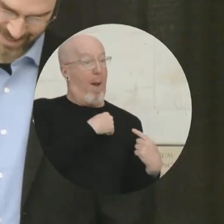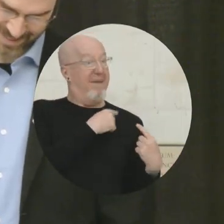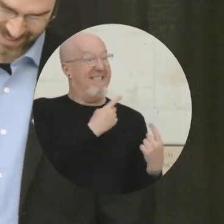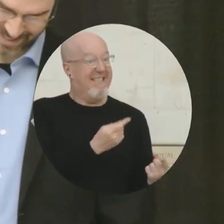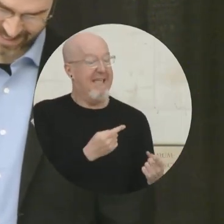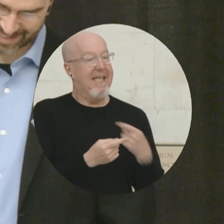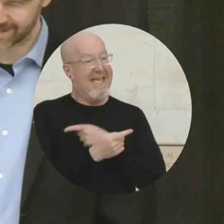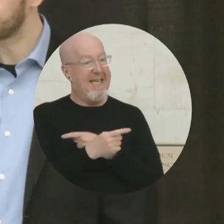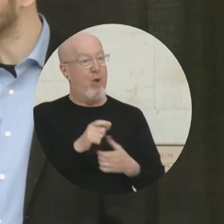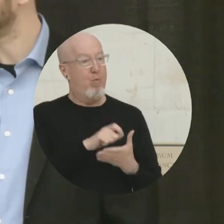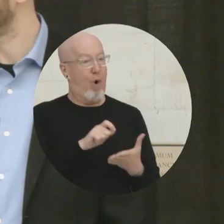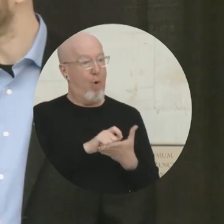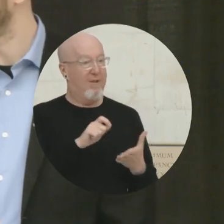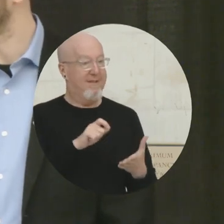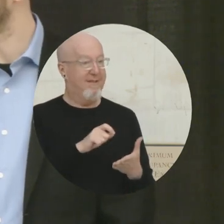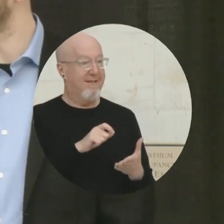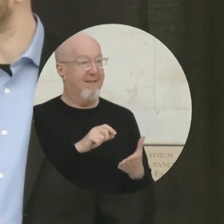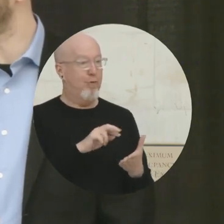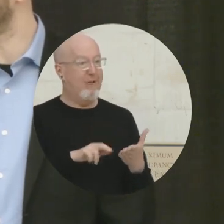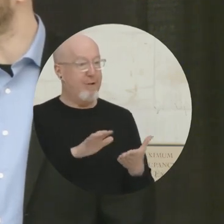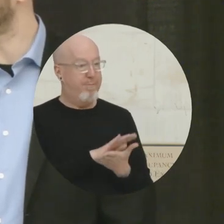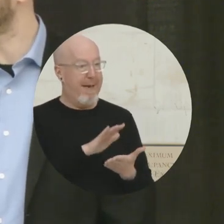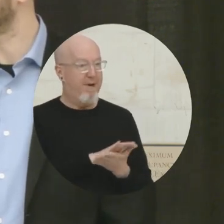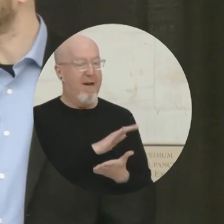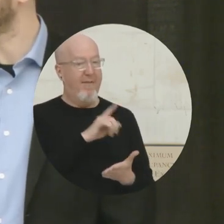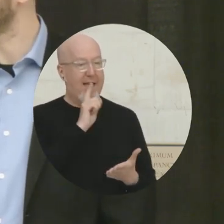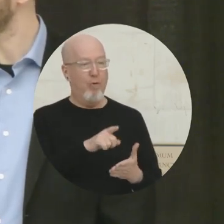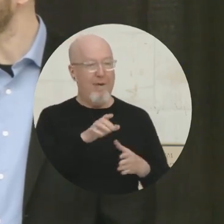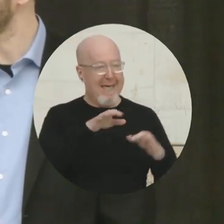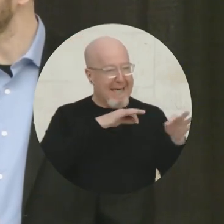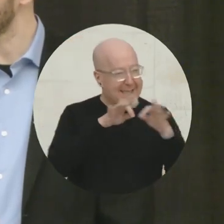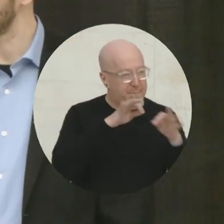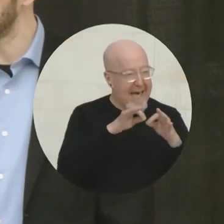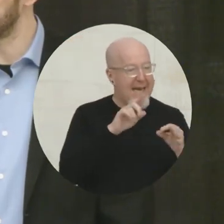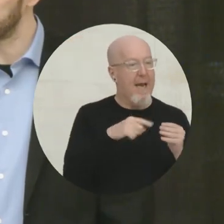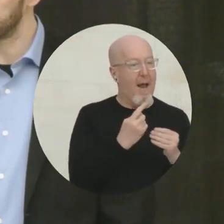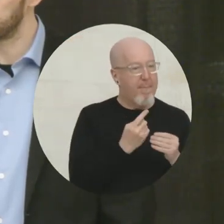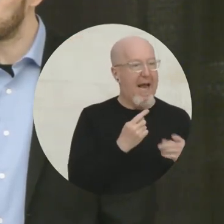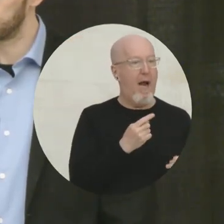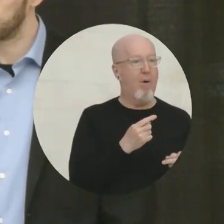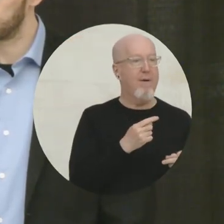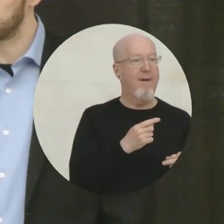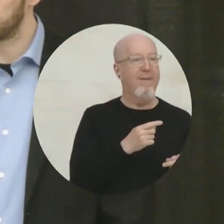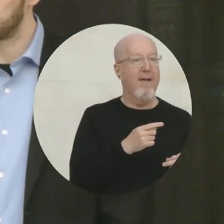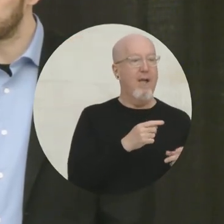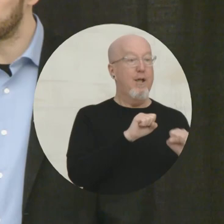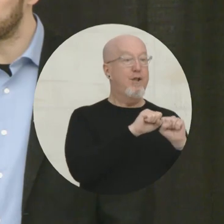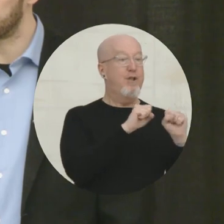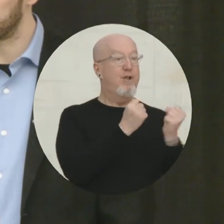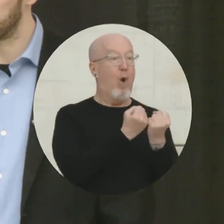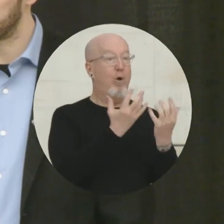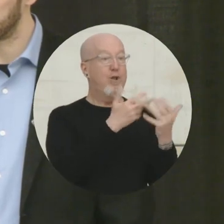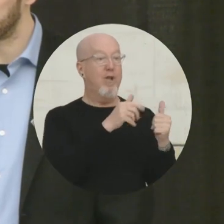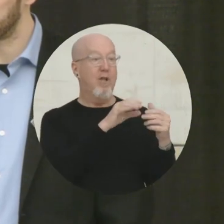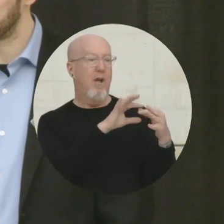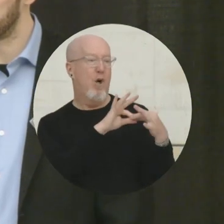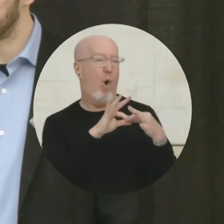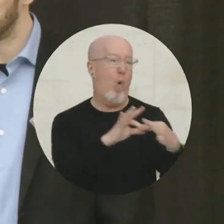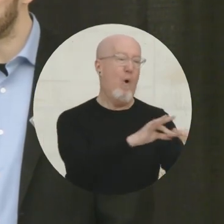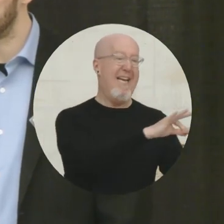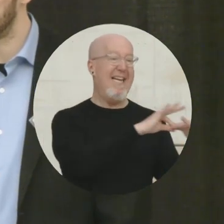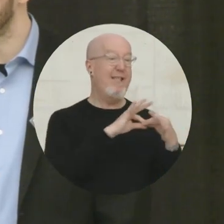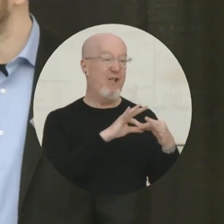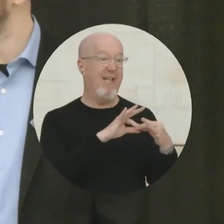there that really articulated the power quantitatively and qualitatively of the social cohesion aspect of disaster preparedness.